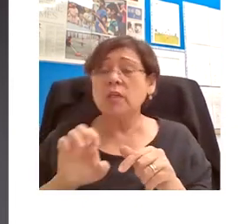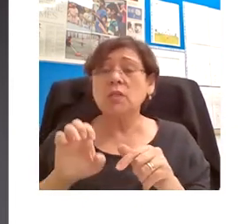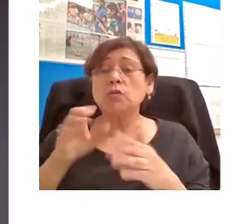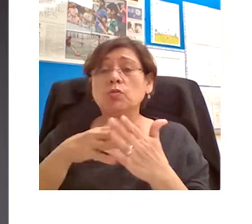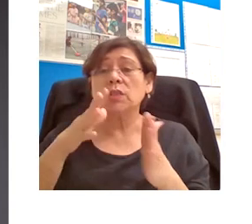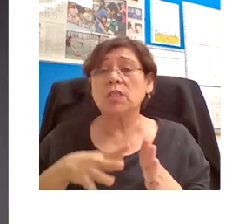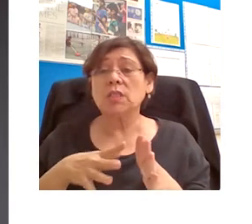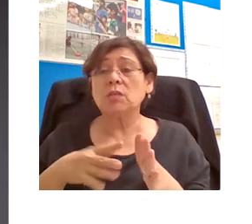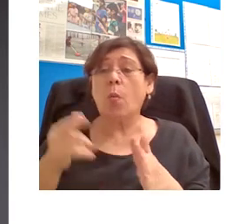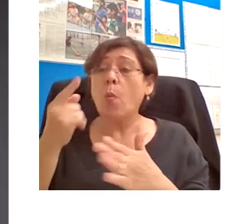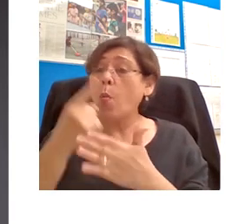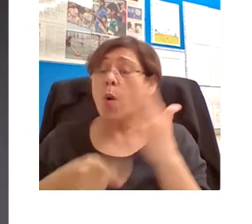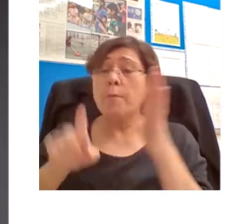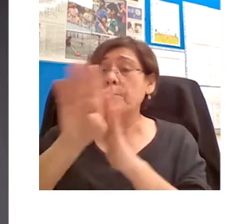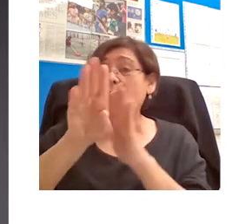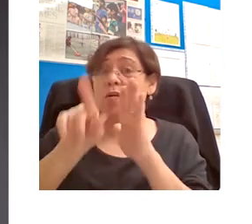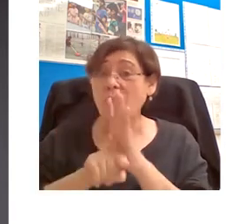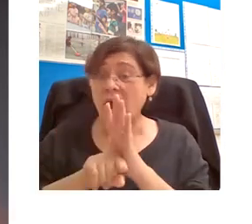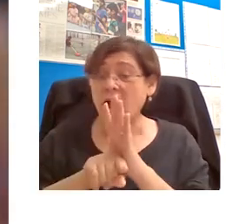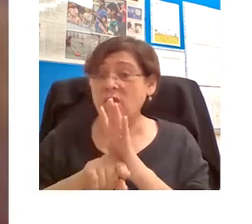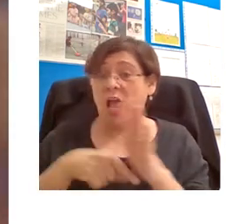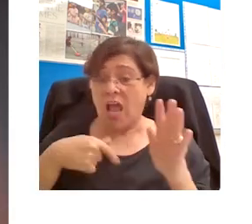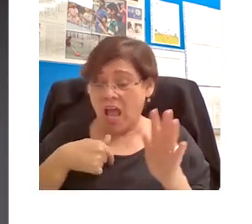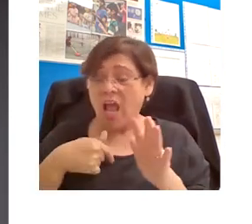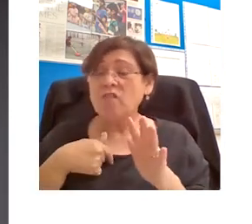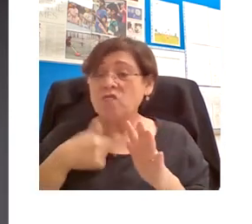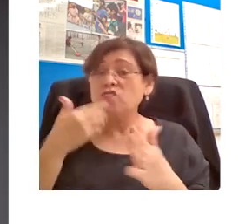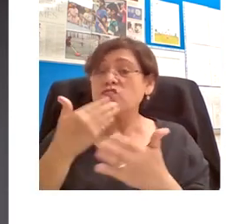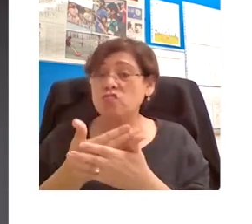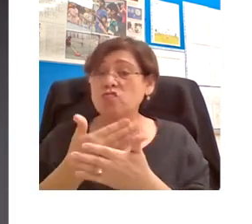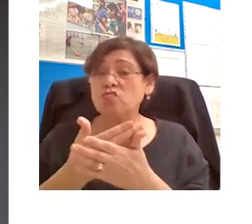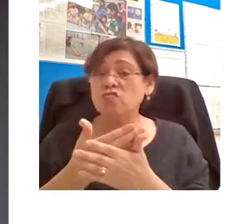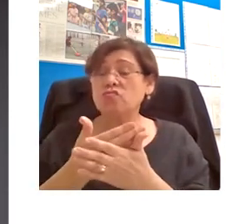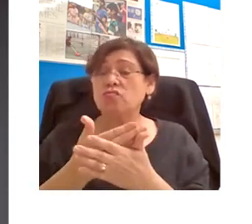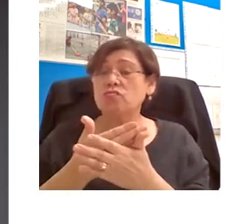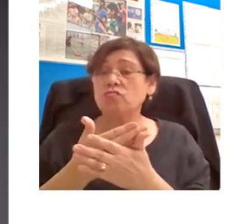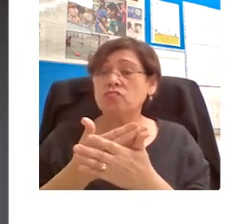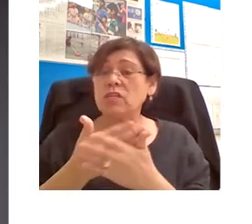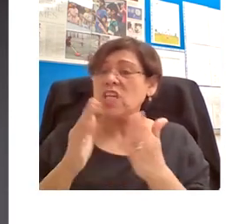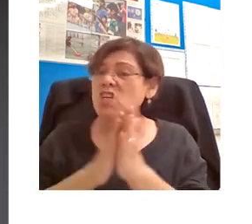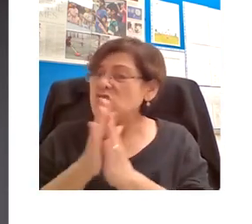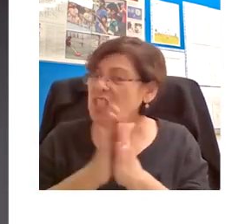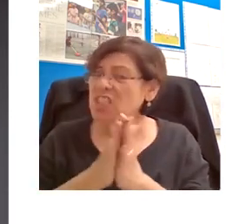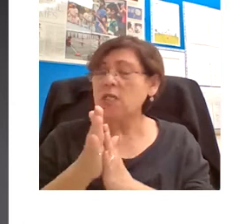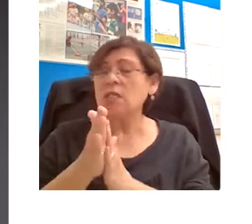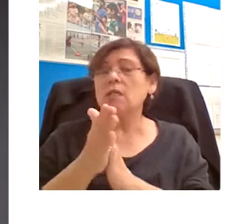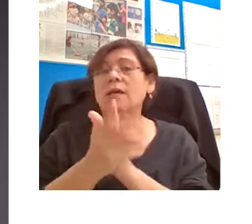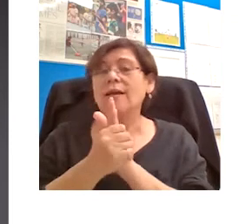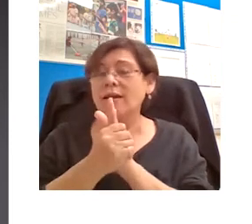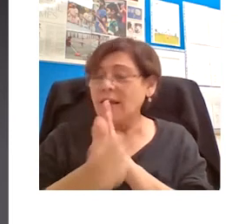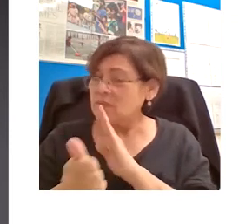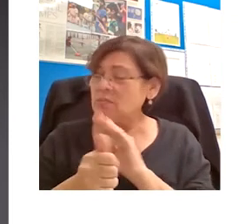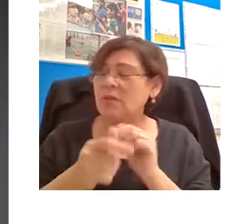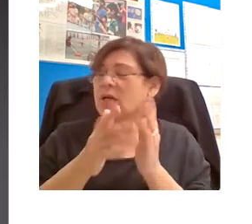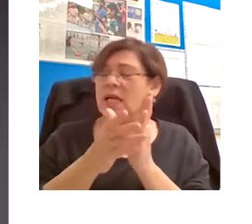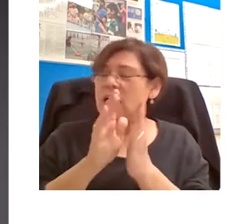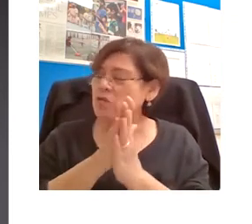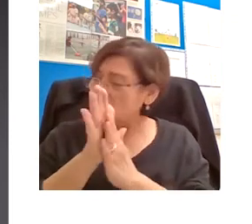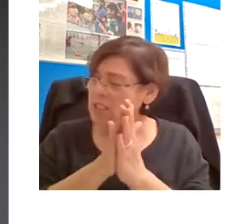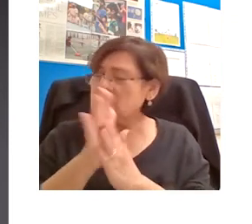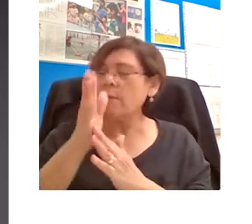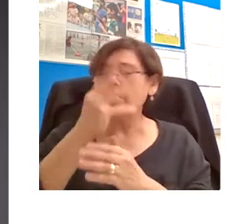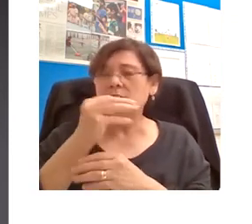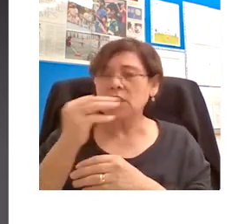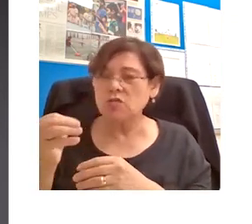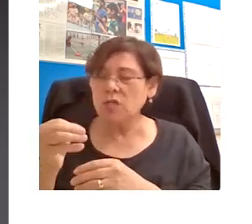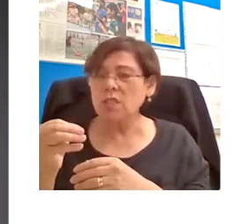with highly stimulating and interesting educational materials born and bred in a university like Oxford and linked